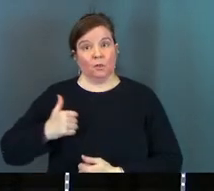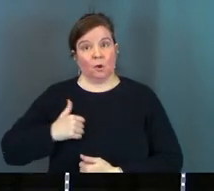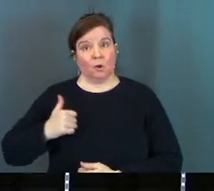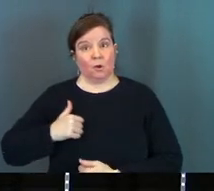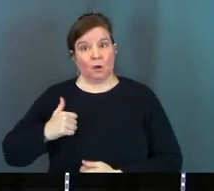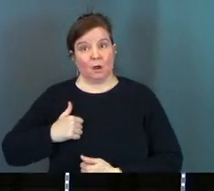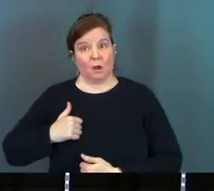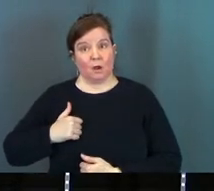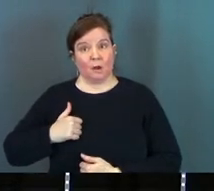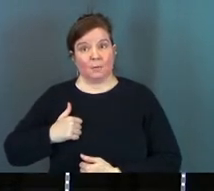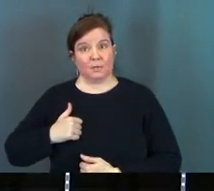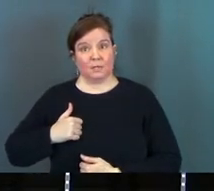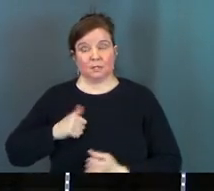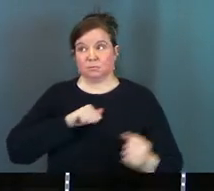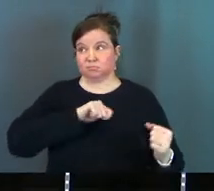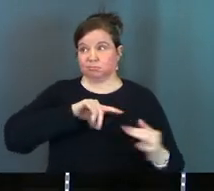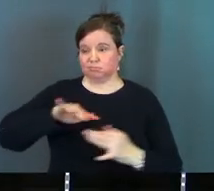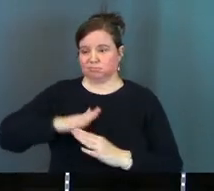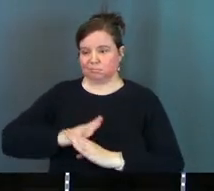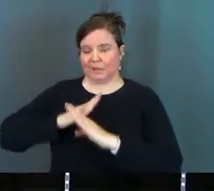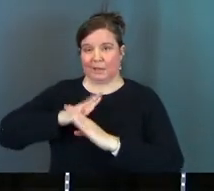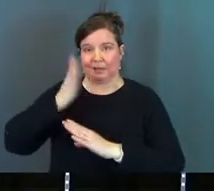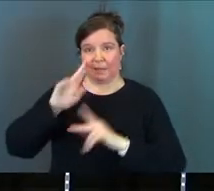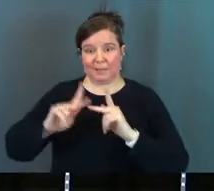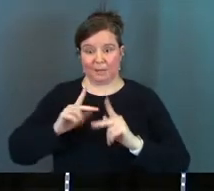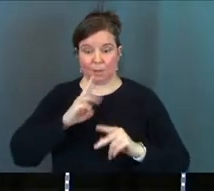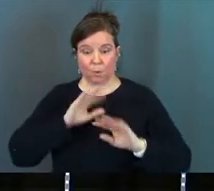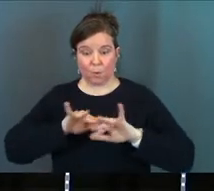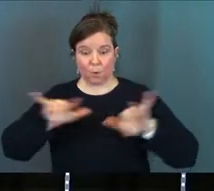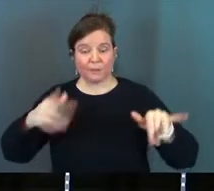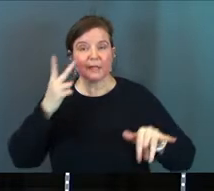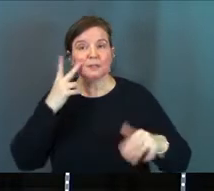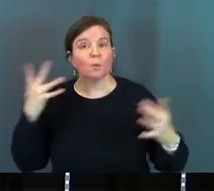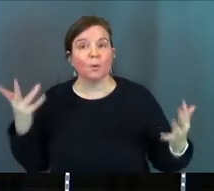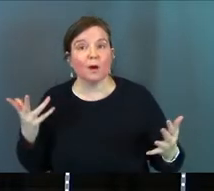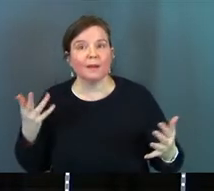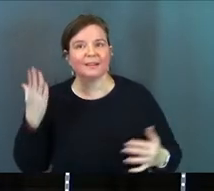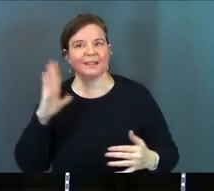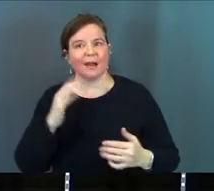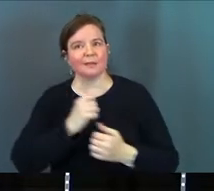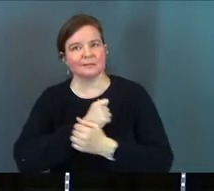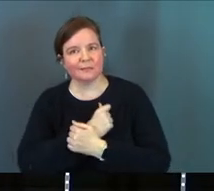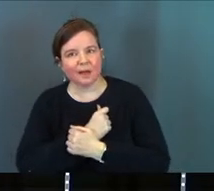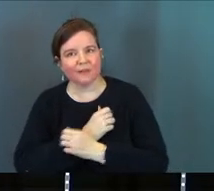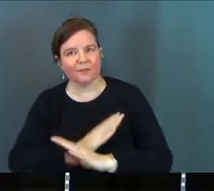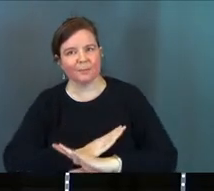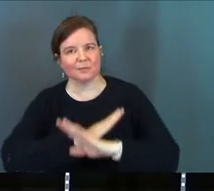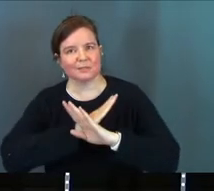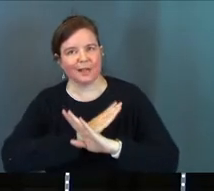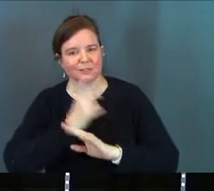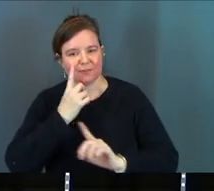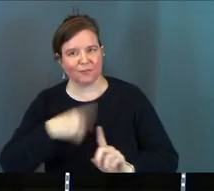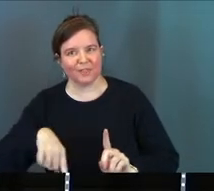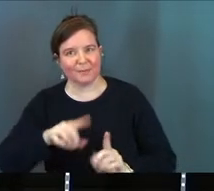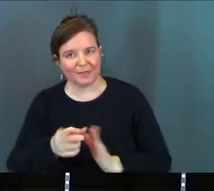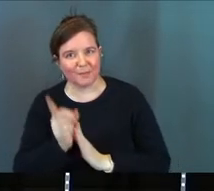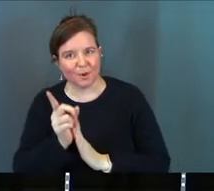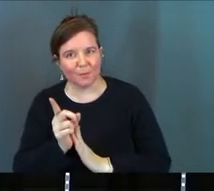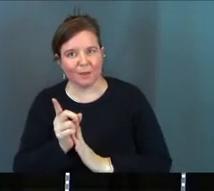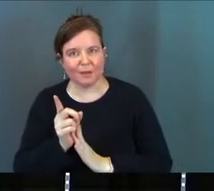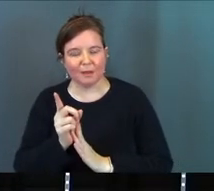of the Pharaoh were coming against God's people and then God parted the waters, what did they see there but God's love and protection in that moment?